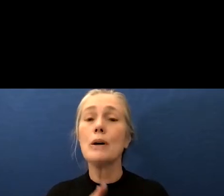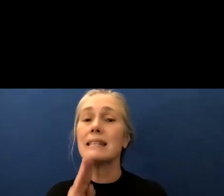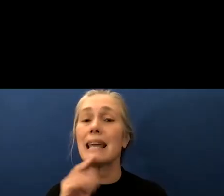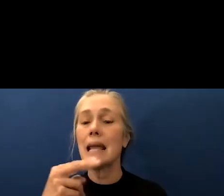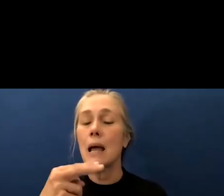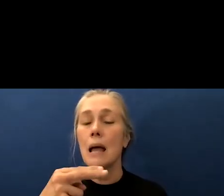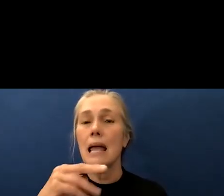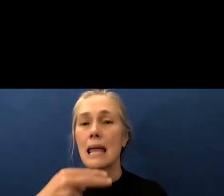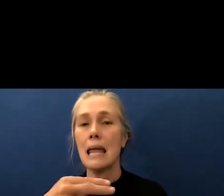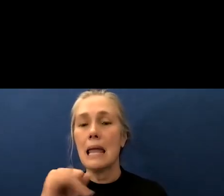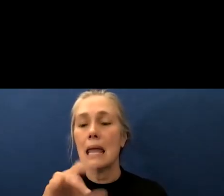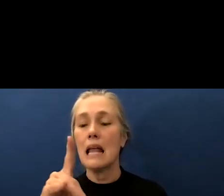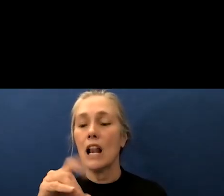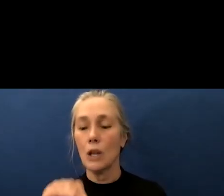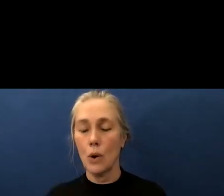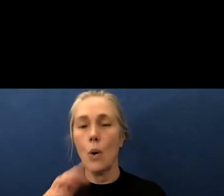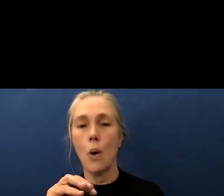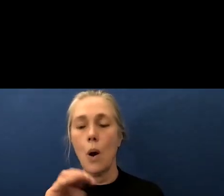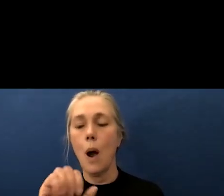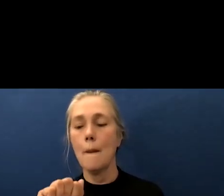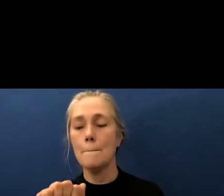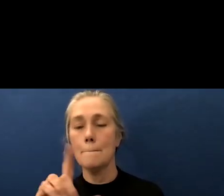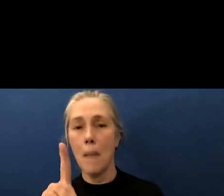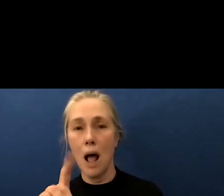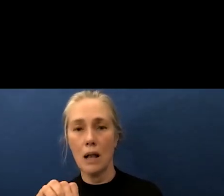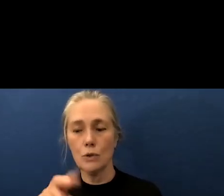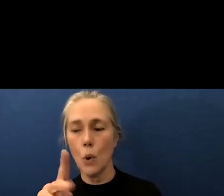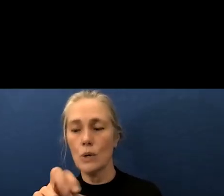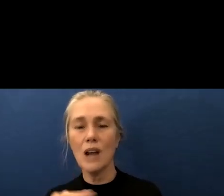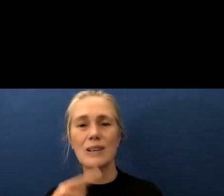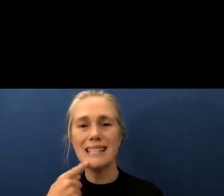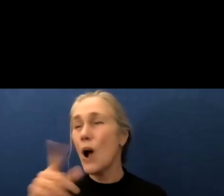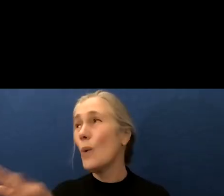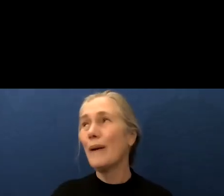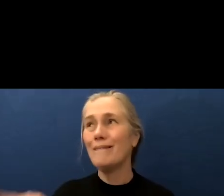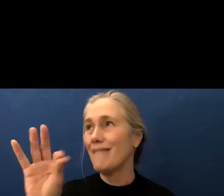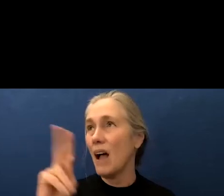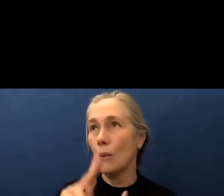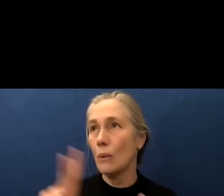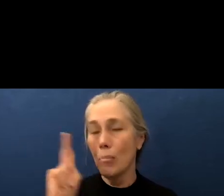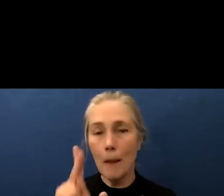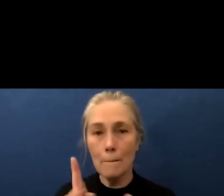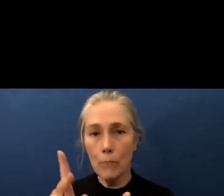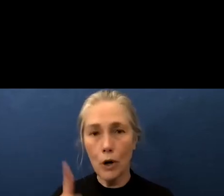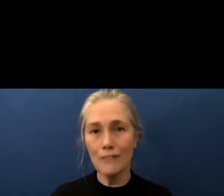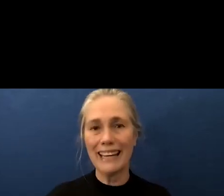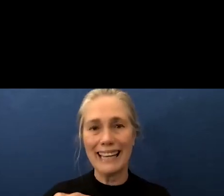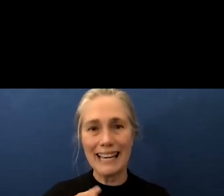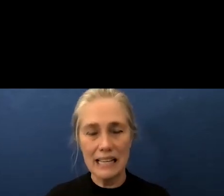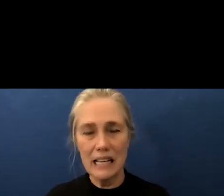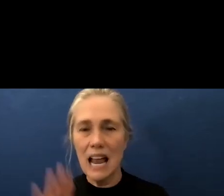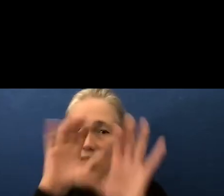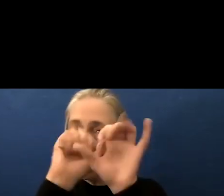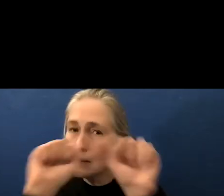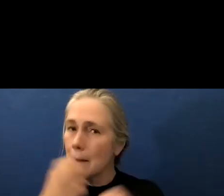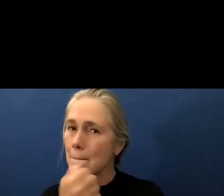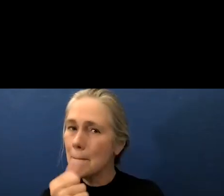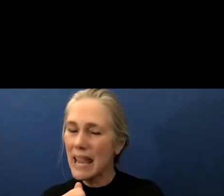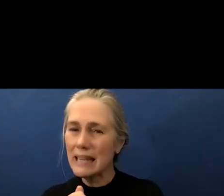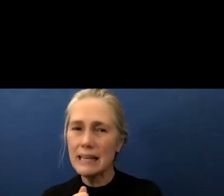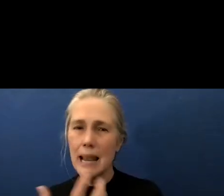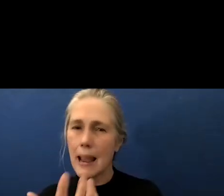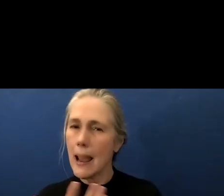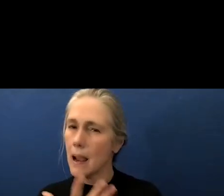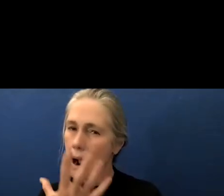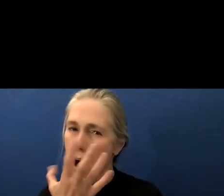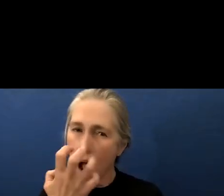we have found the perfect candidate with little or no transparency to the public superintendent maldonado has created a hostile environment for the